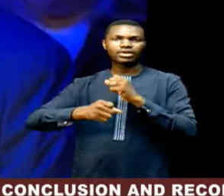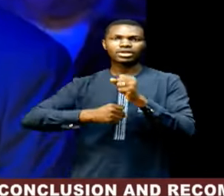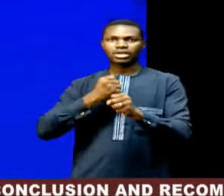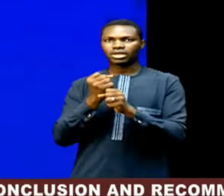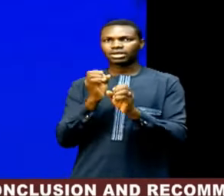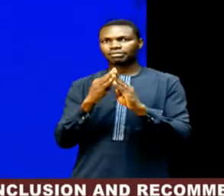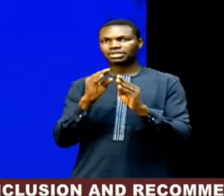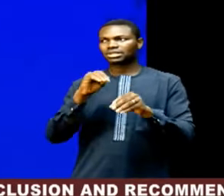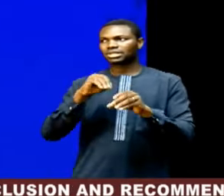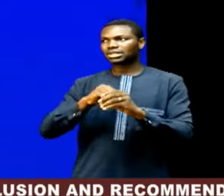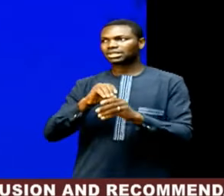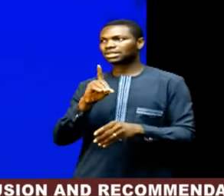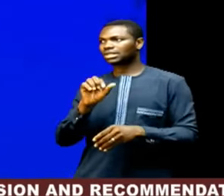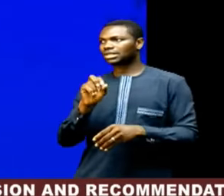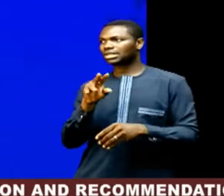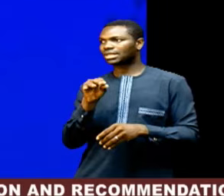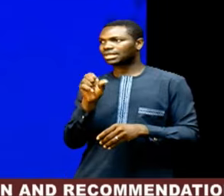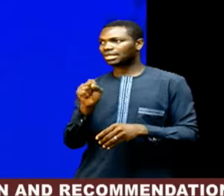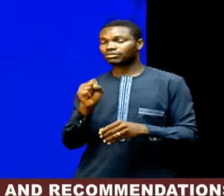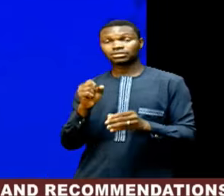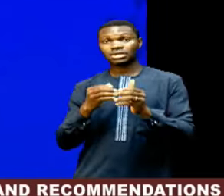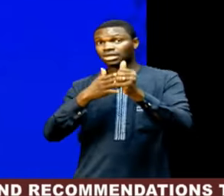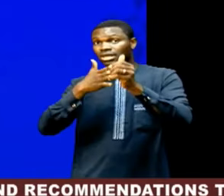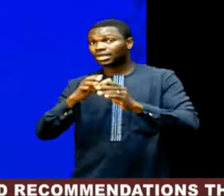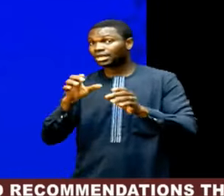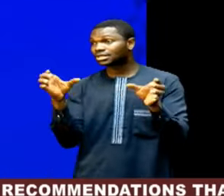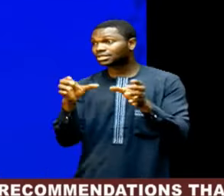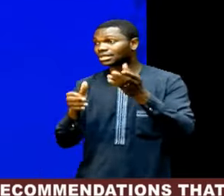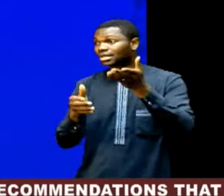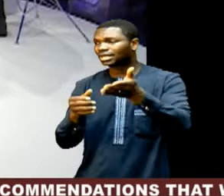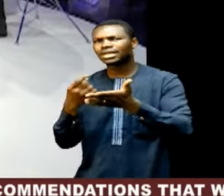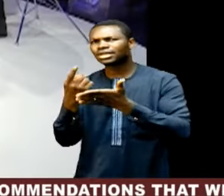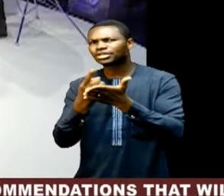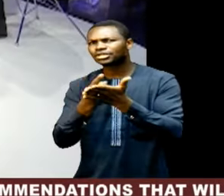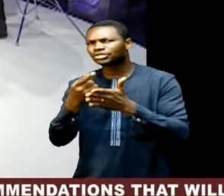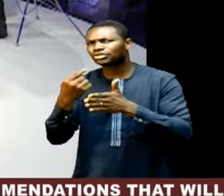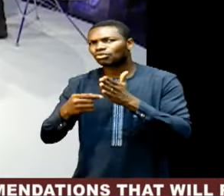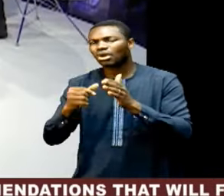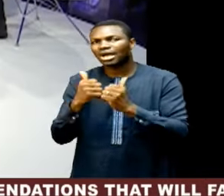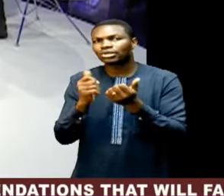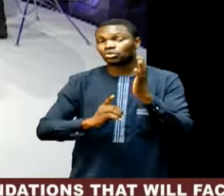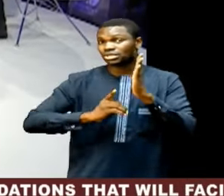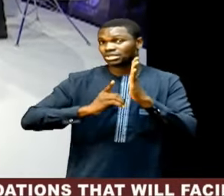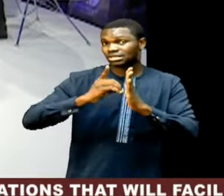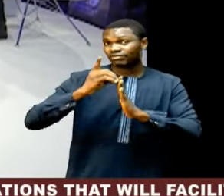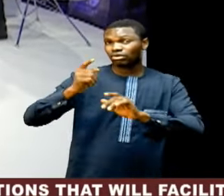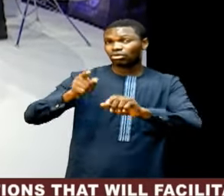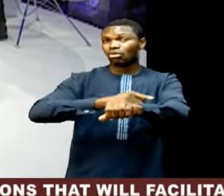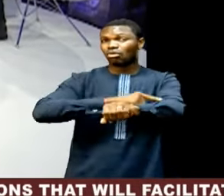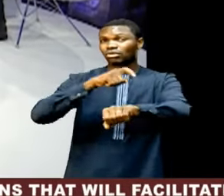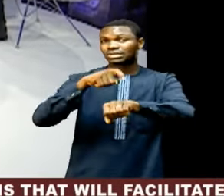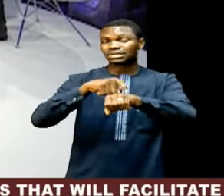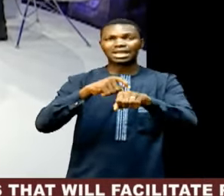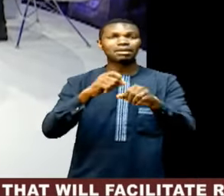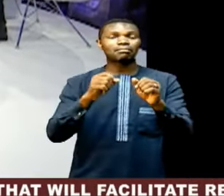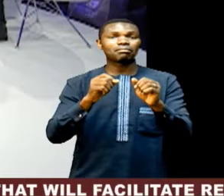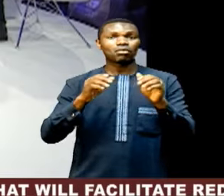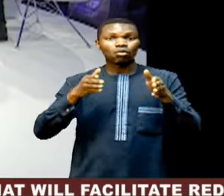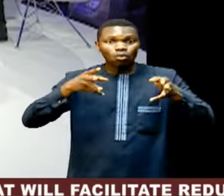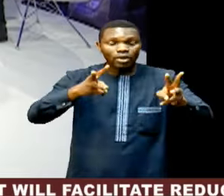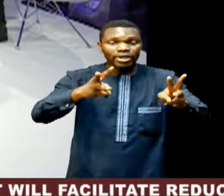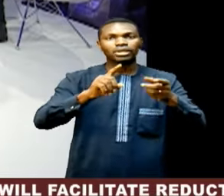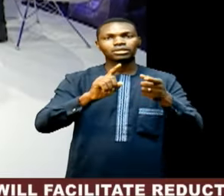Davos. Leaders gathered at the Forum are discussing how to develop a long-term systematic approach to achieve the objective